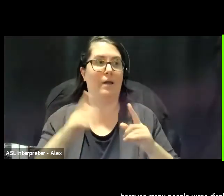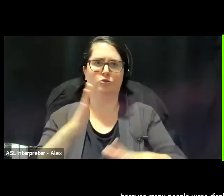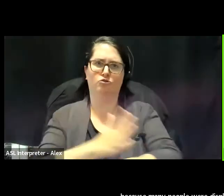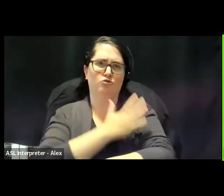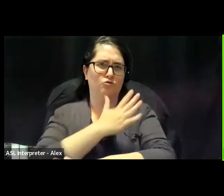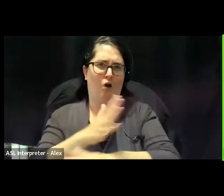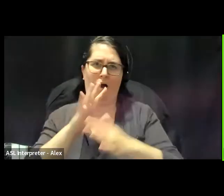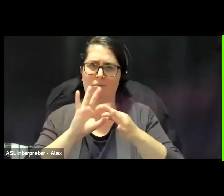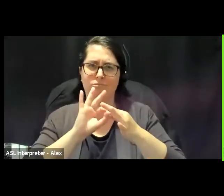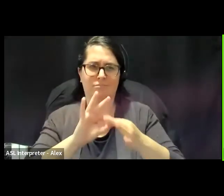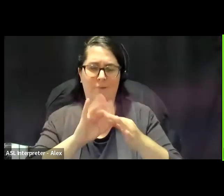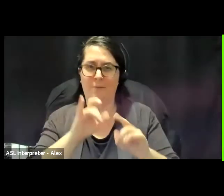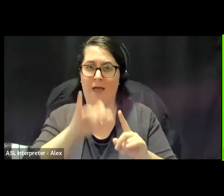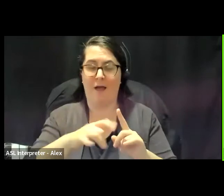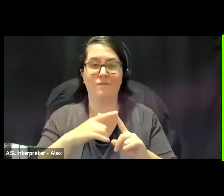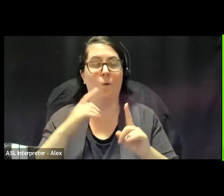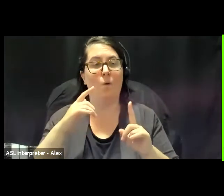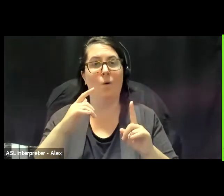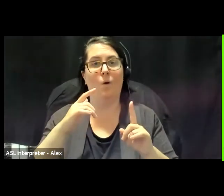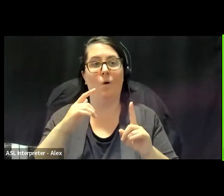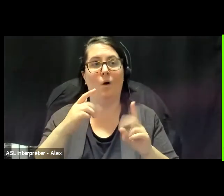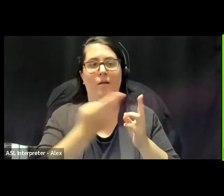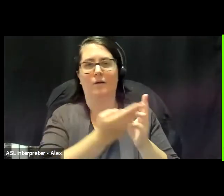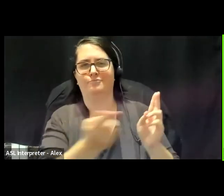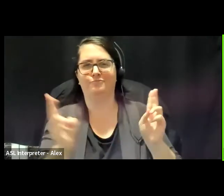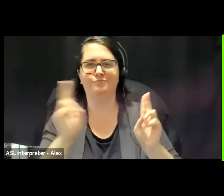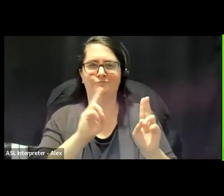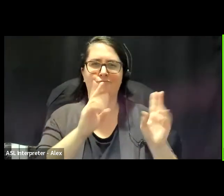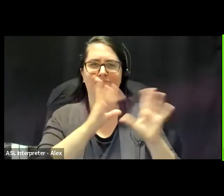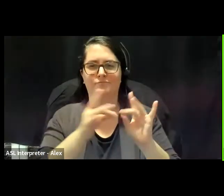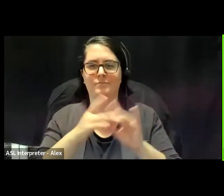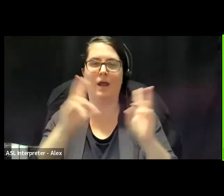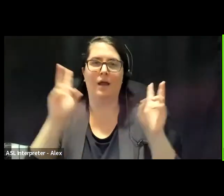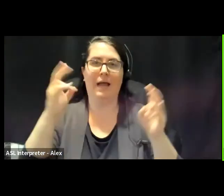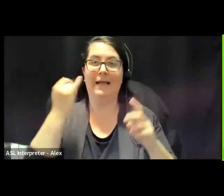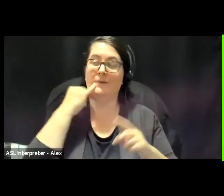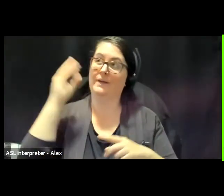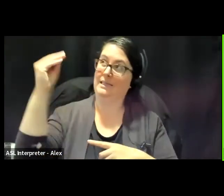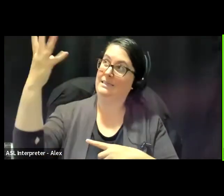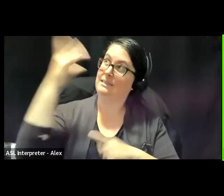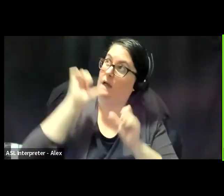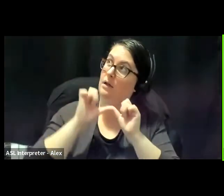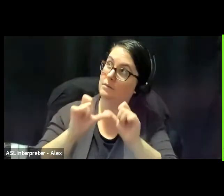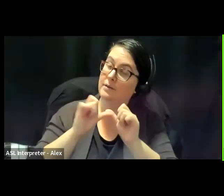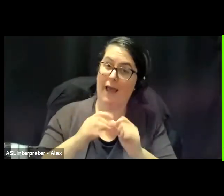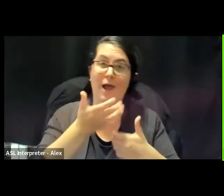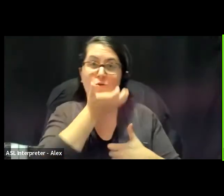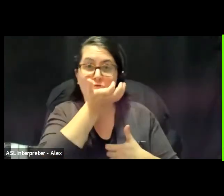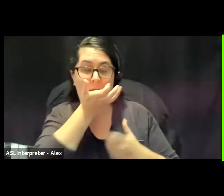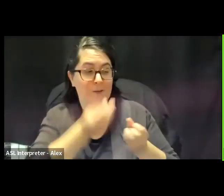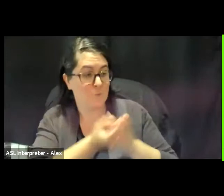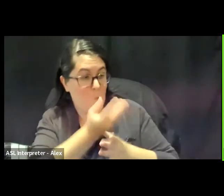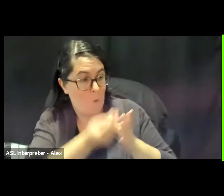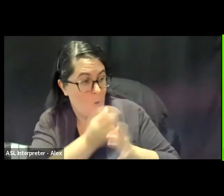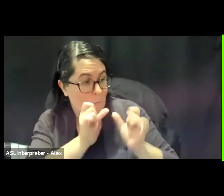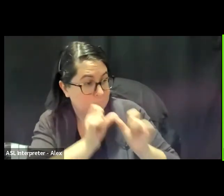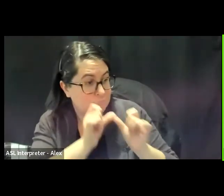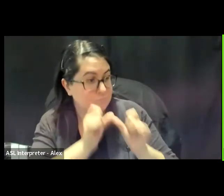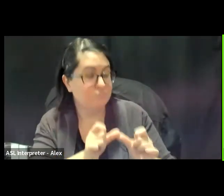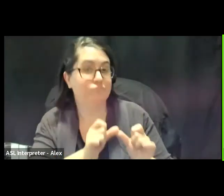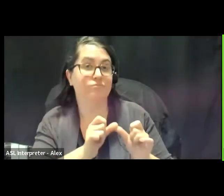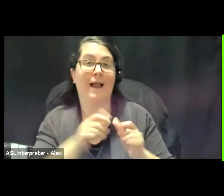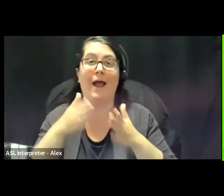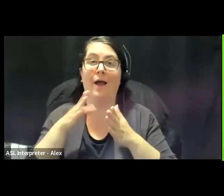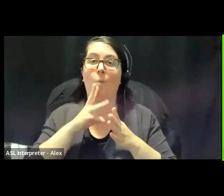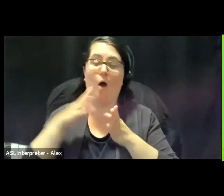it, Ramdan songs about as long as the sun shines, as long as the grass grows, as long, you know, as the